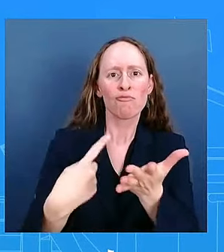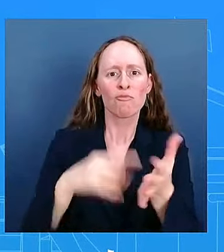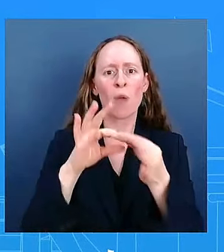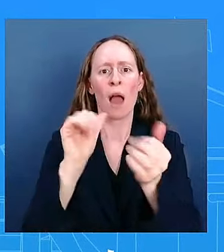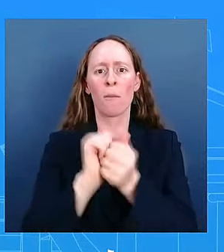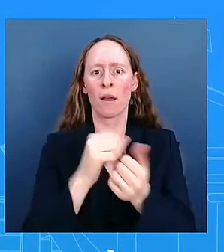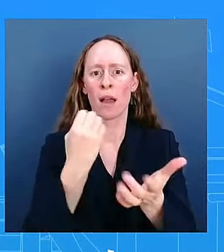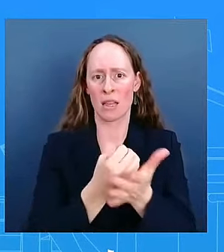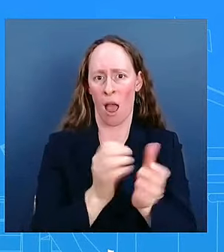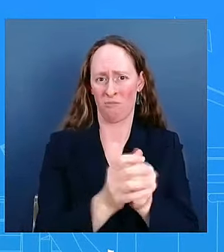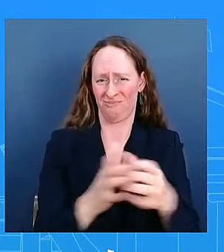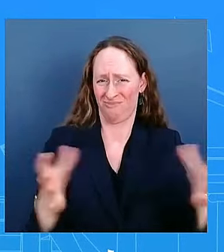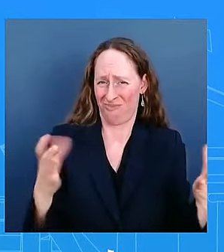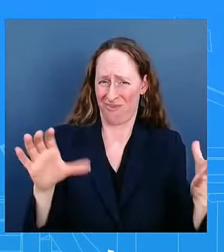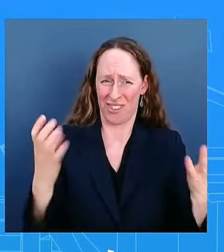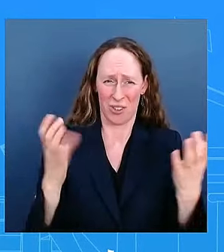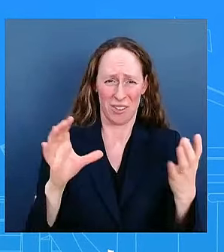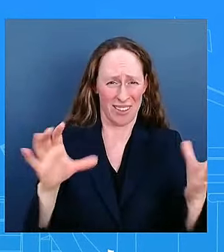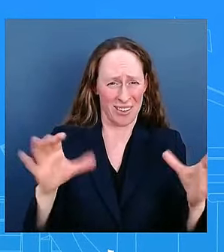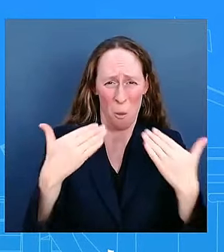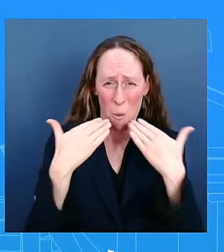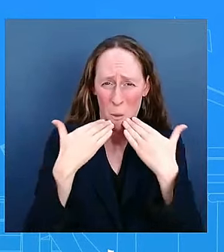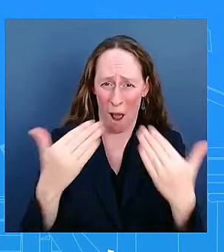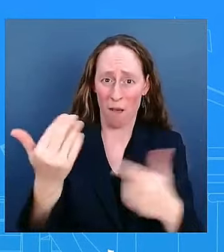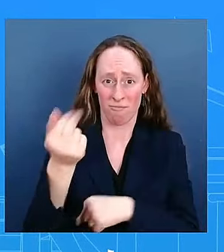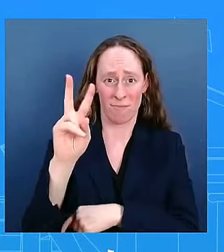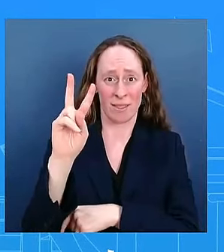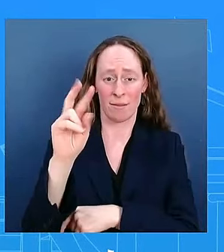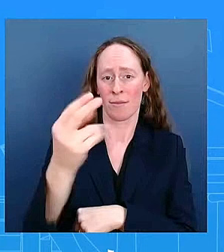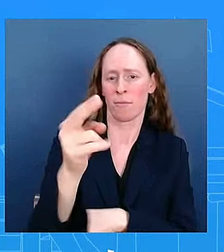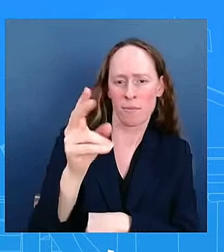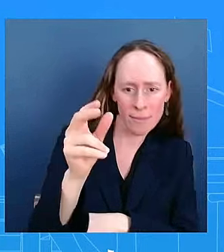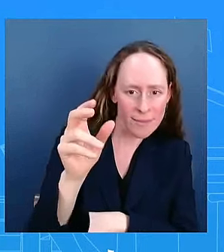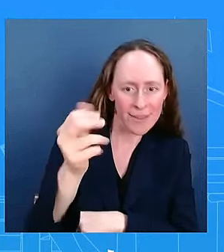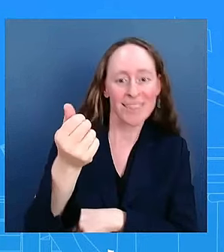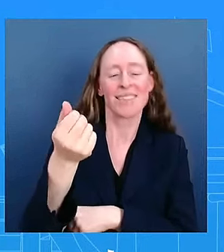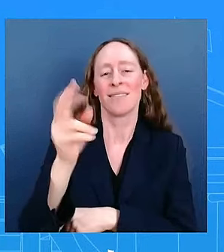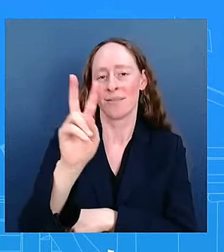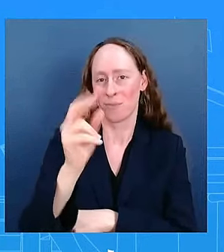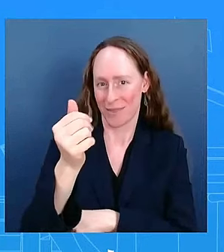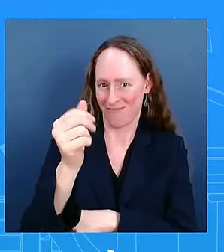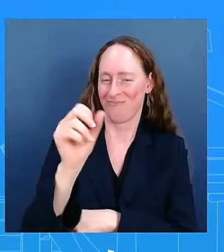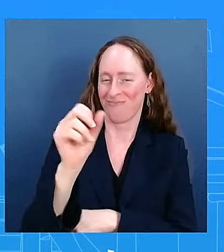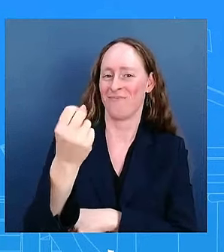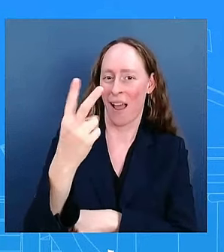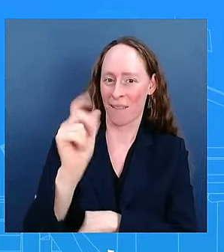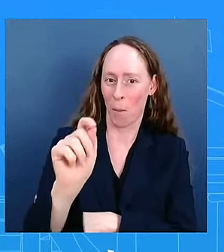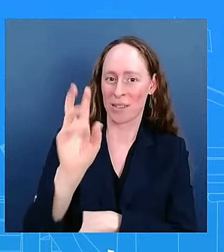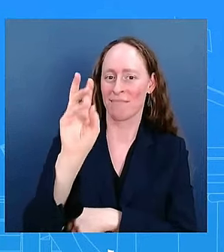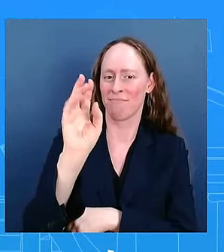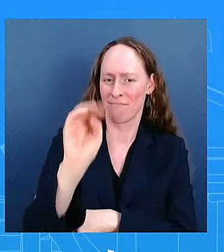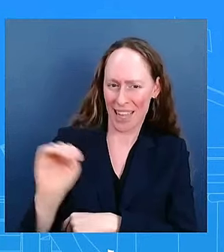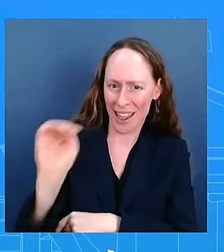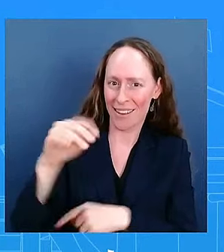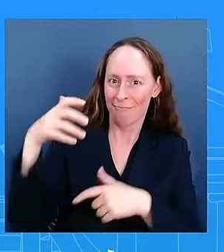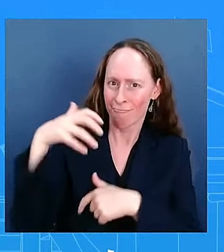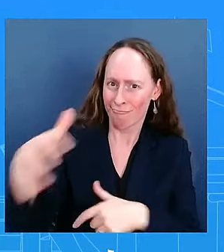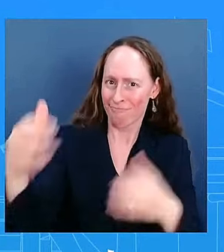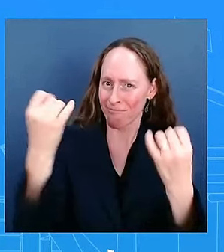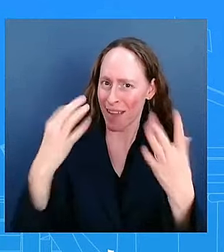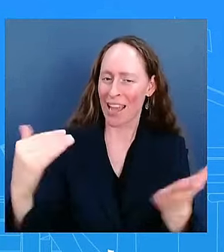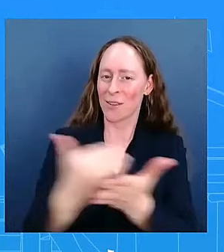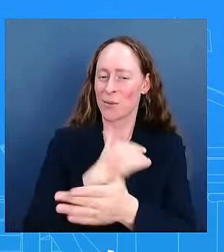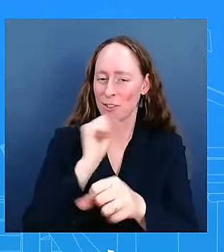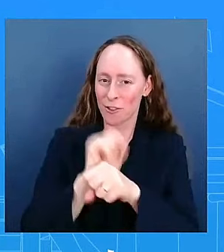more than any presidential term in 25 years we have gone from the worst economic crisis since the great depression to the